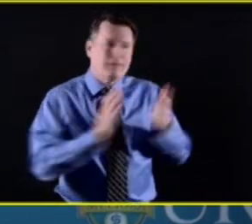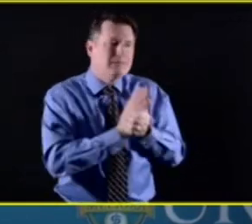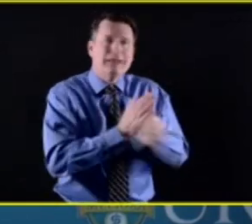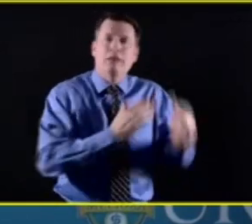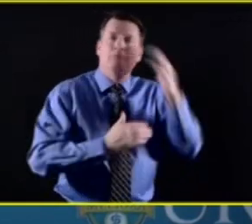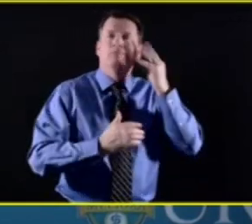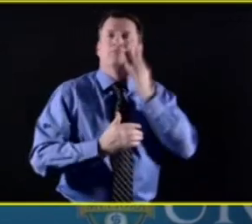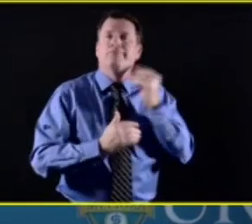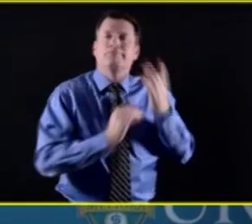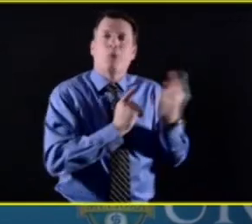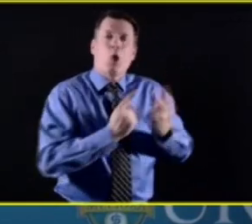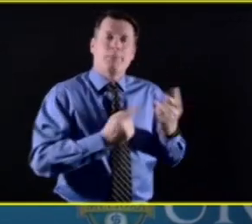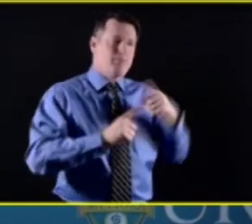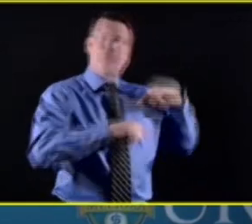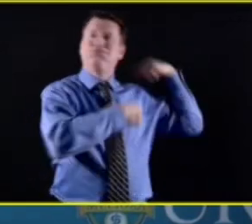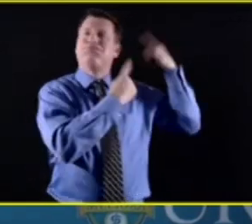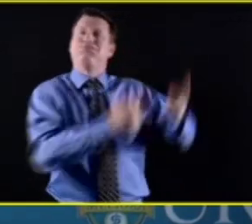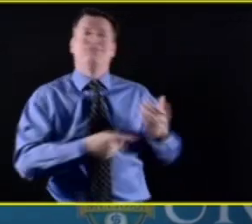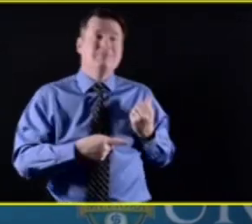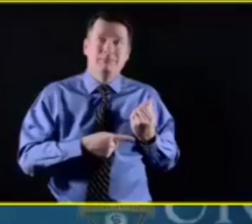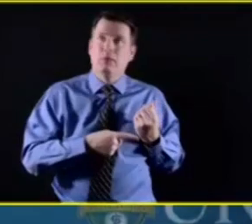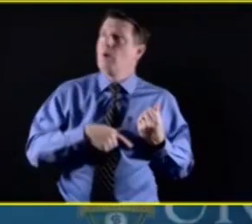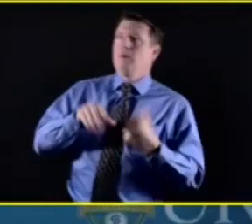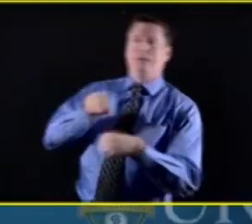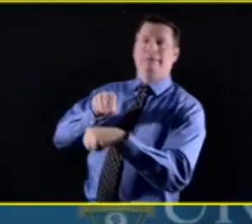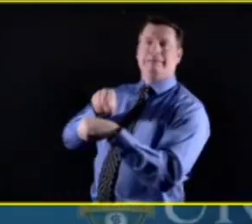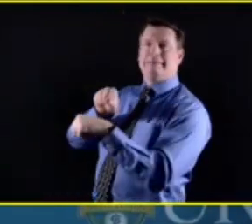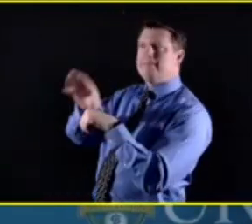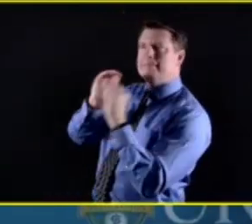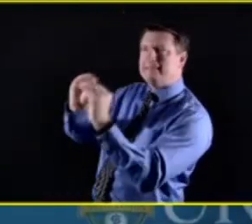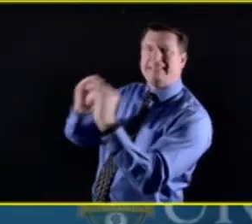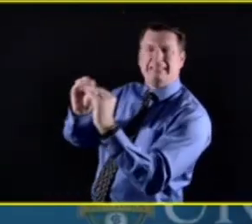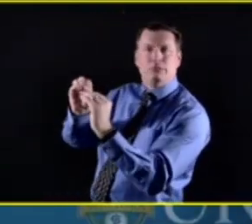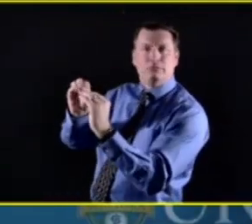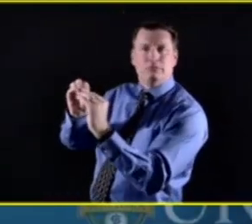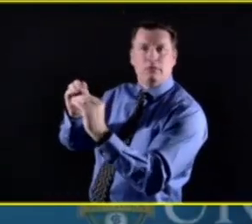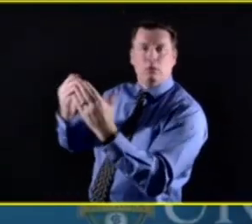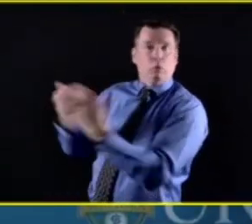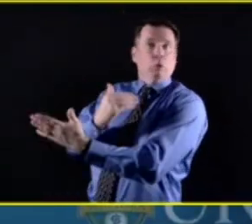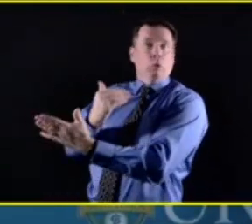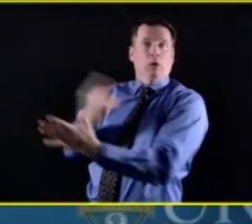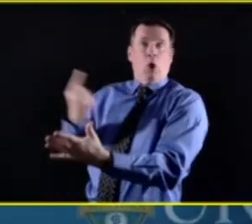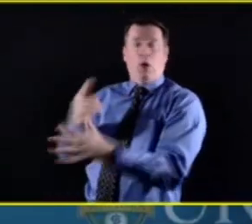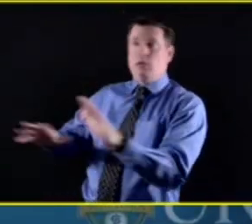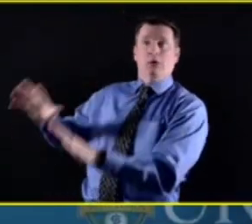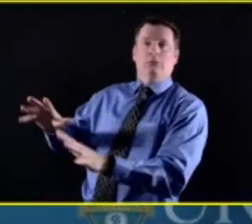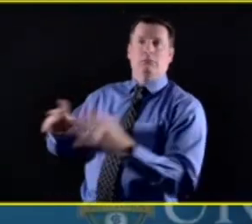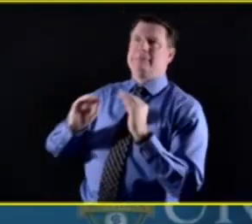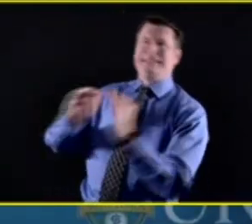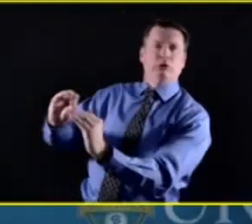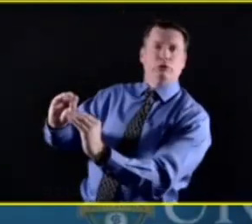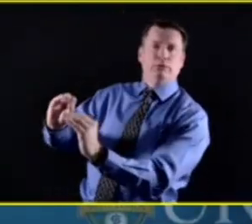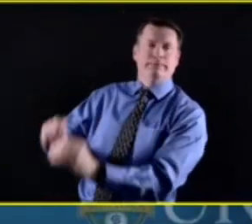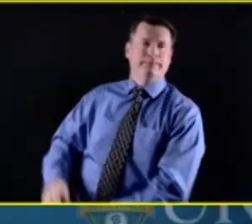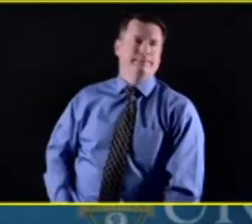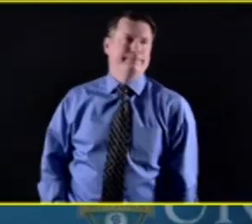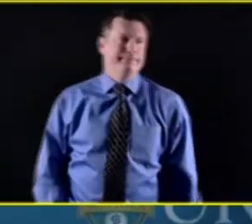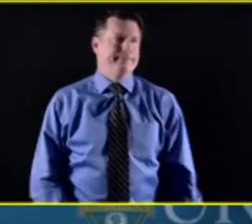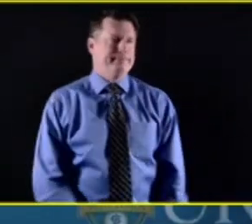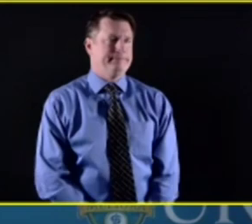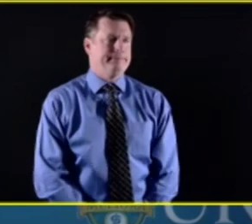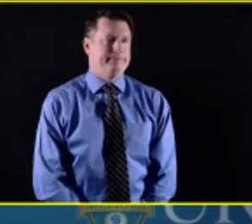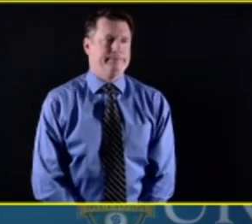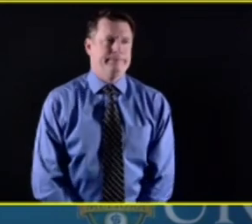The other issue would be people talk about, you talk about this awareness of mental health. Everybody now is on the mental health bandwagon, right? Where they've been for years on it,